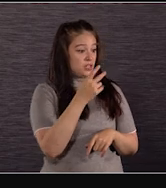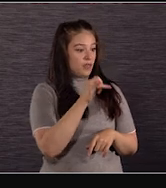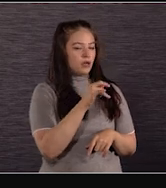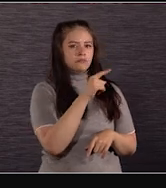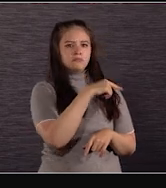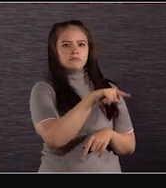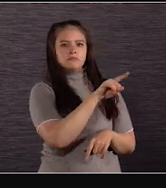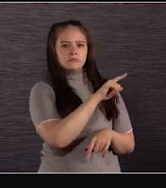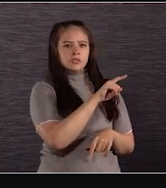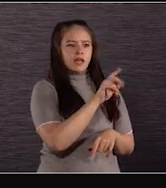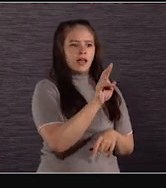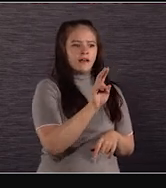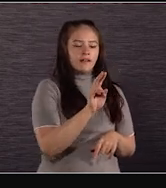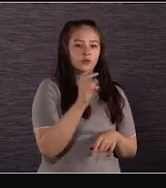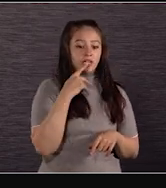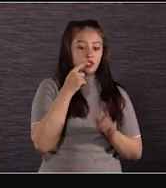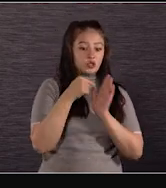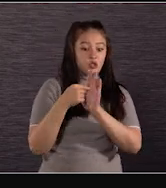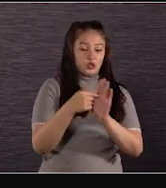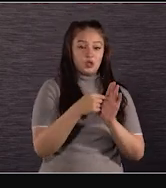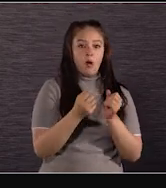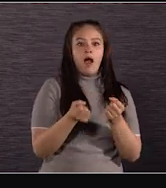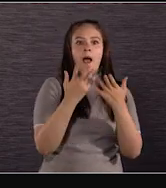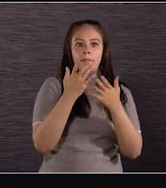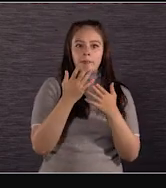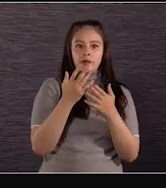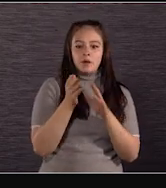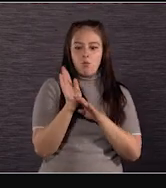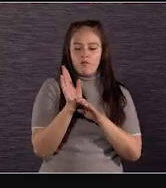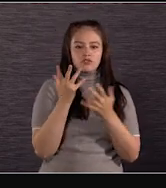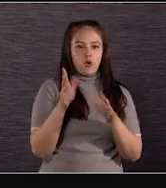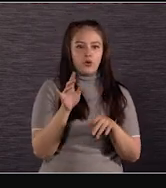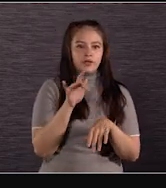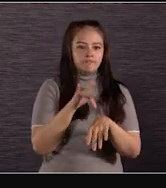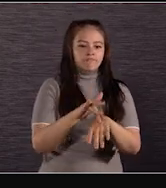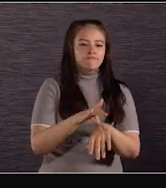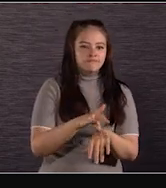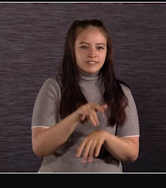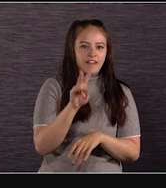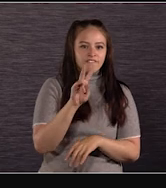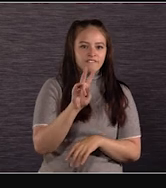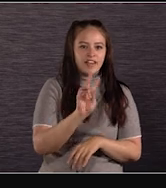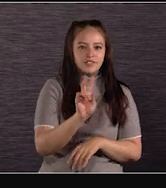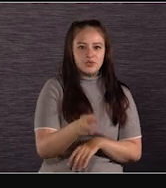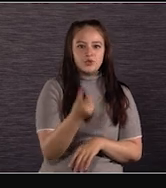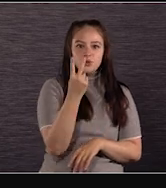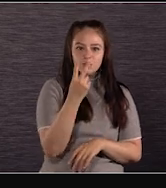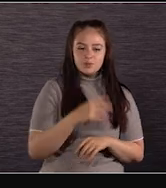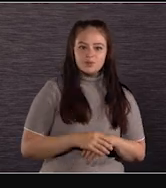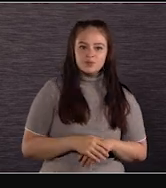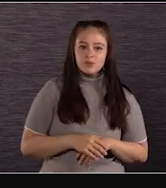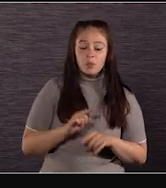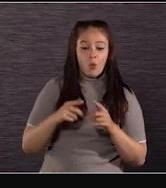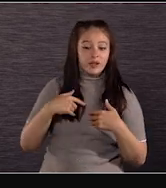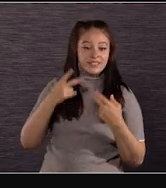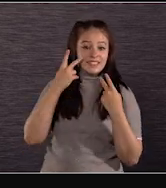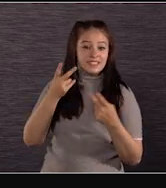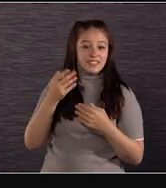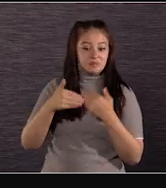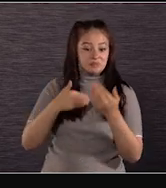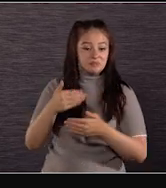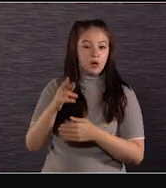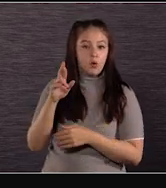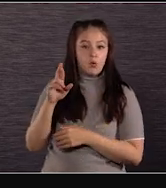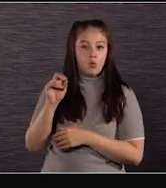using the Venice 2. And you can see how other cinematographers have used it. And I think with that, let's roll the video and you can hear how